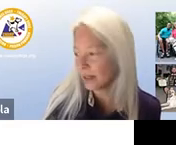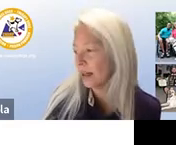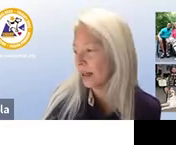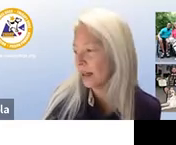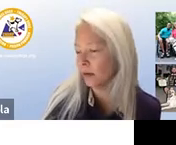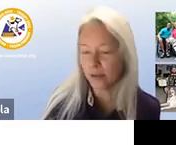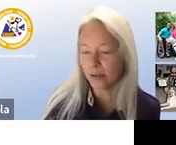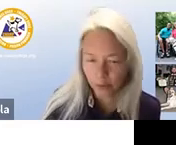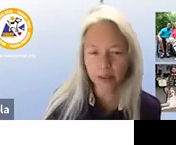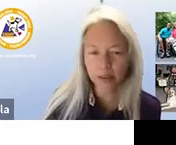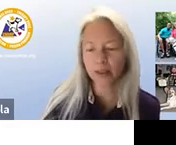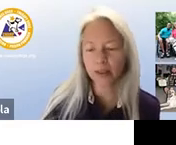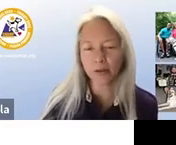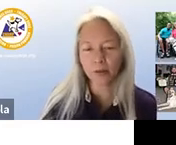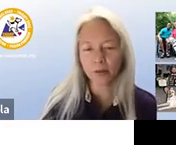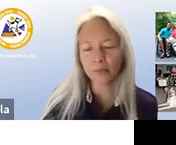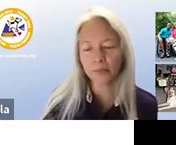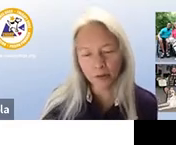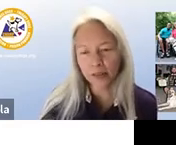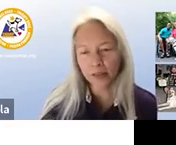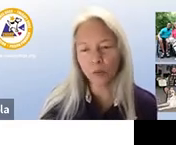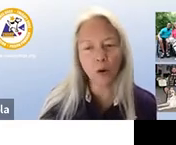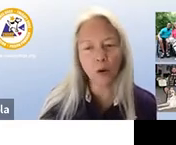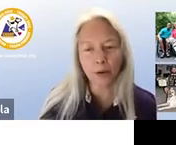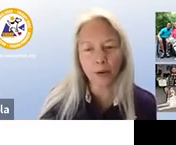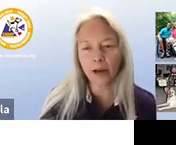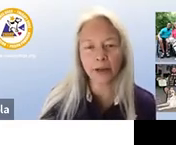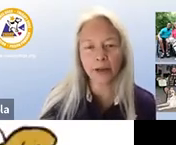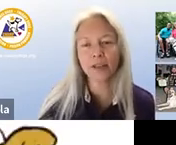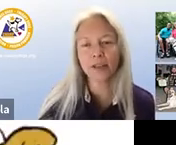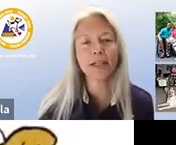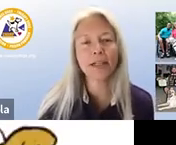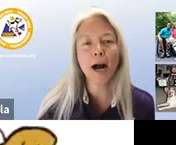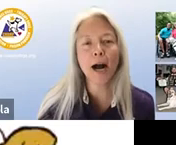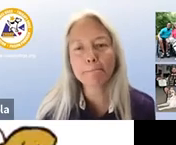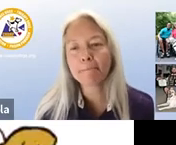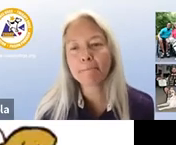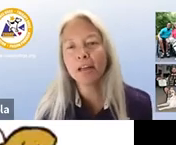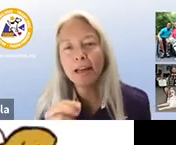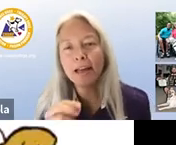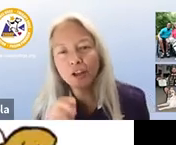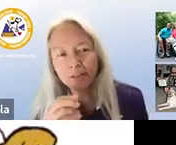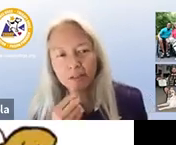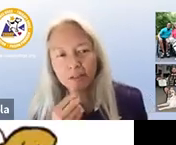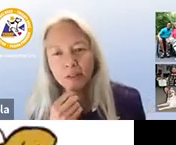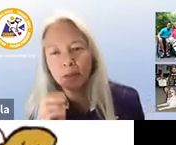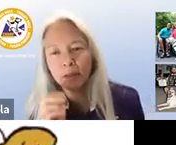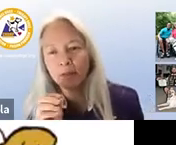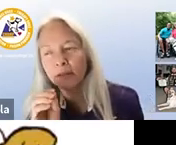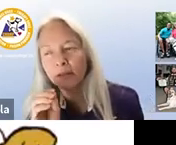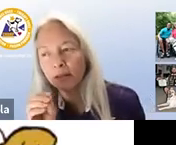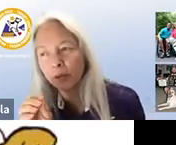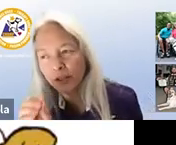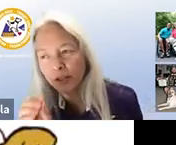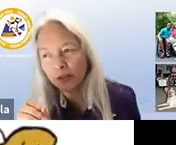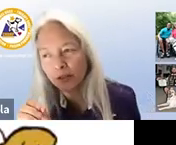as my dog retrieves things when i drop them it could be a wide wide range um and just as important about